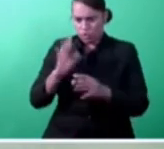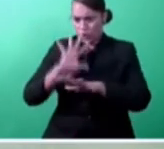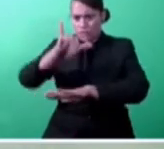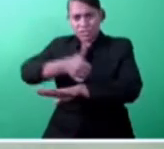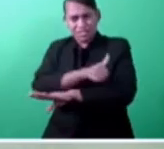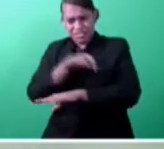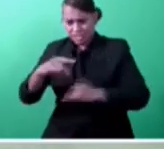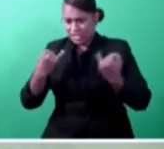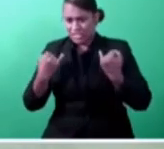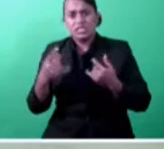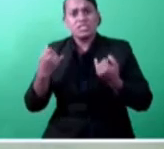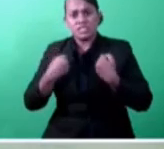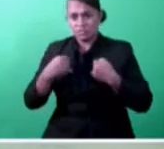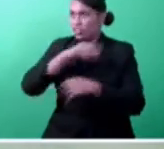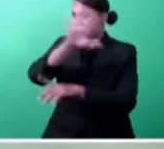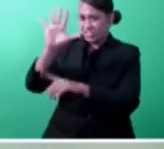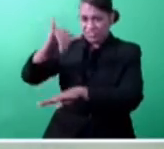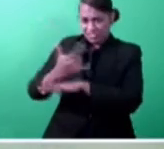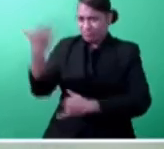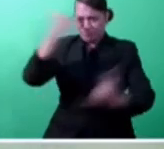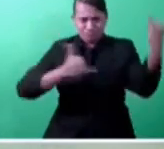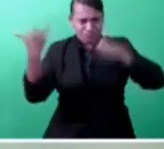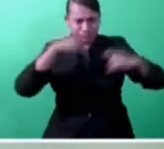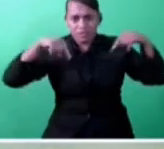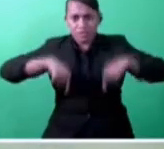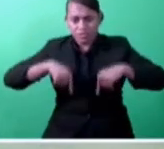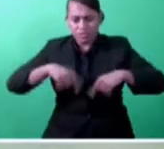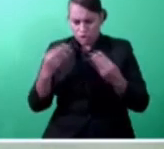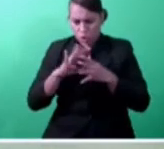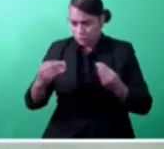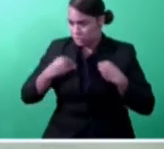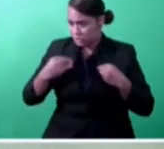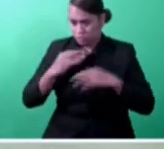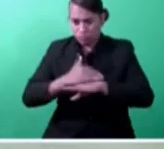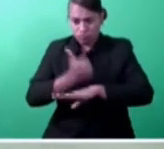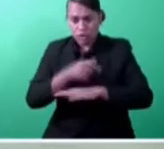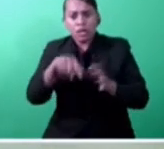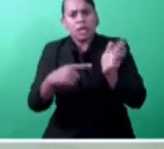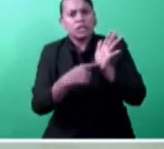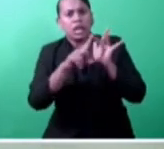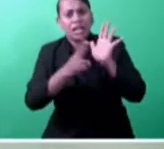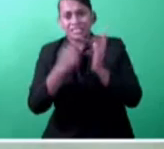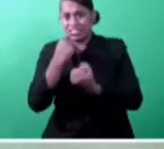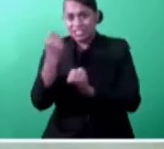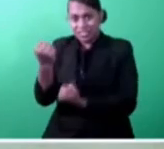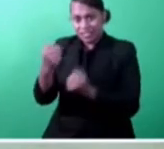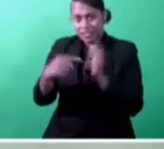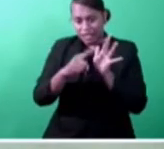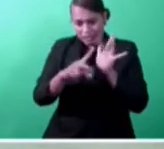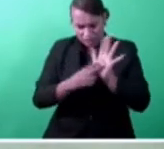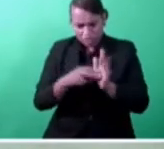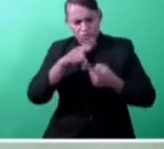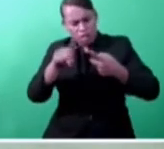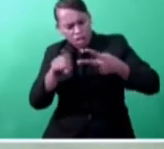Certificate for Foreign Investors, Text Identification Number Registration Letter, Business Name Holder's Name